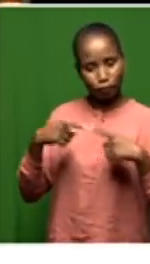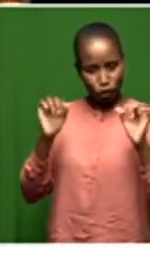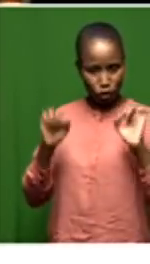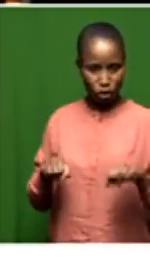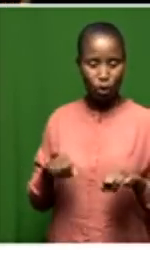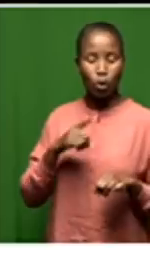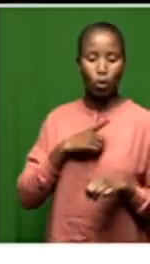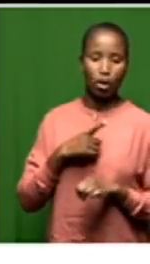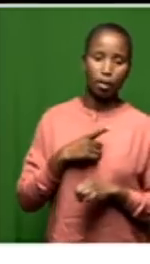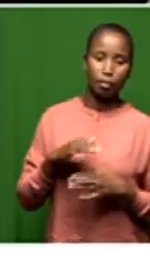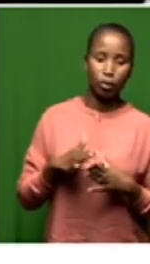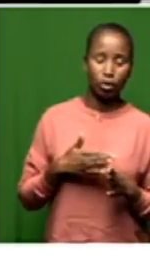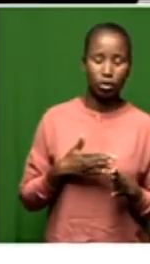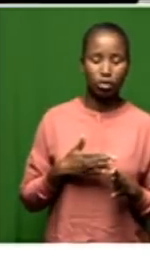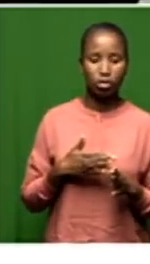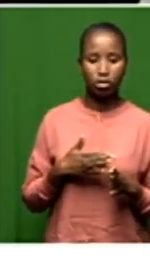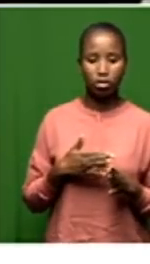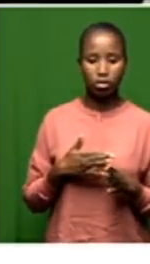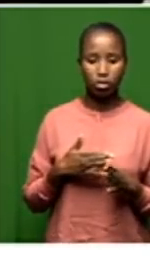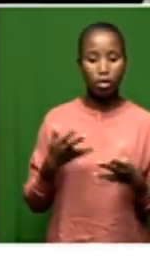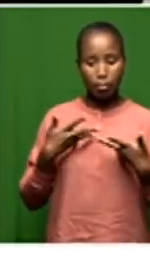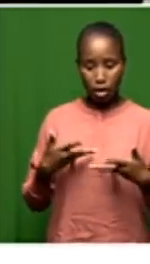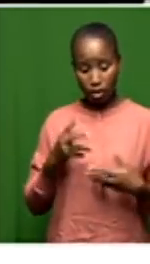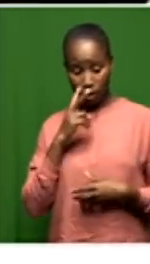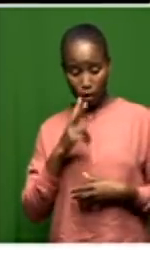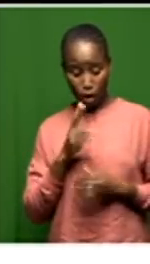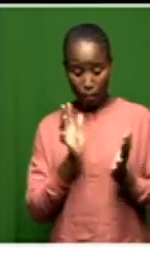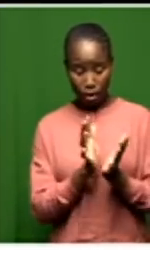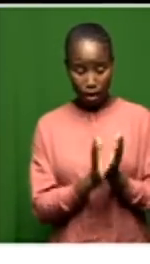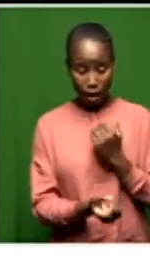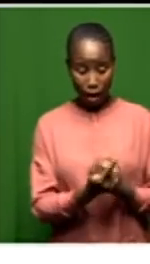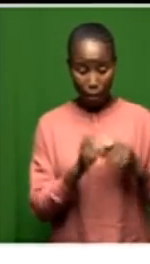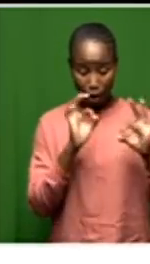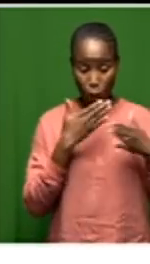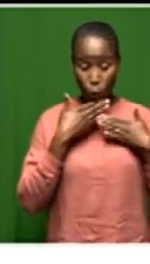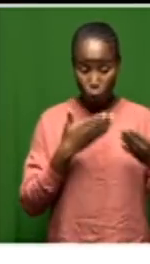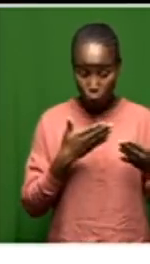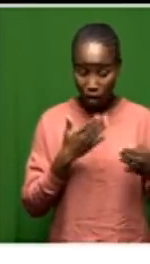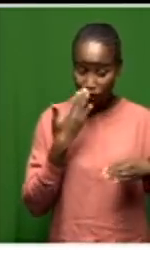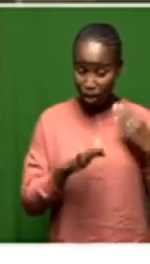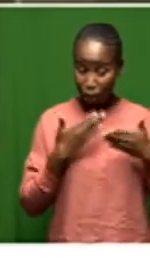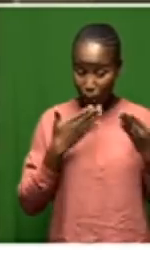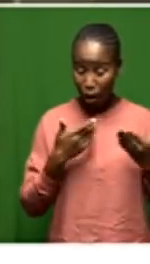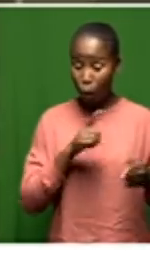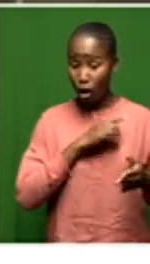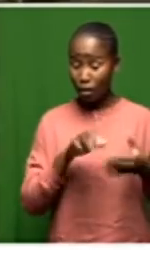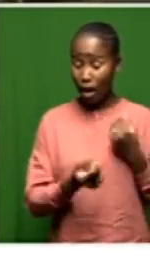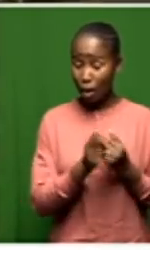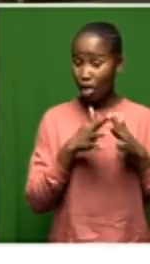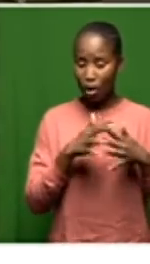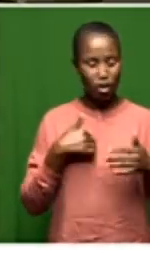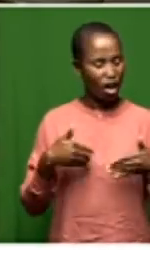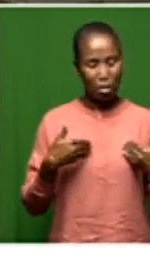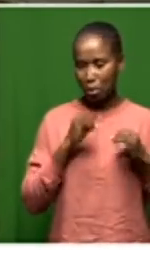Democrat, I would hate to see the meetings not creating or the meetings not completing because of chaos. And as